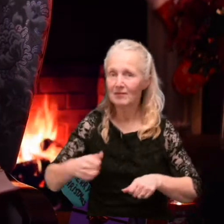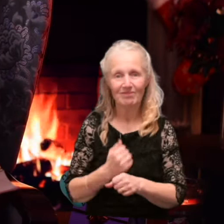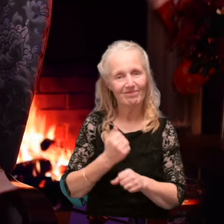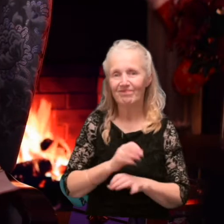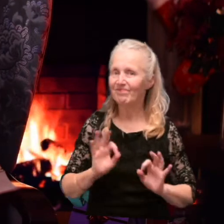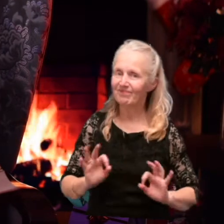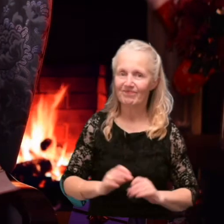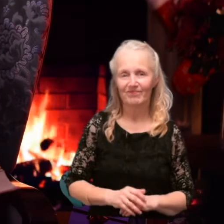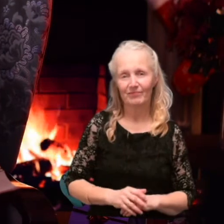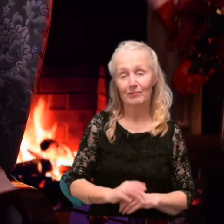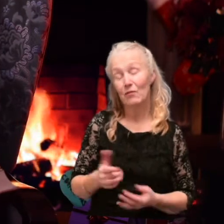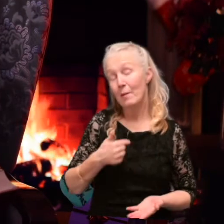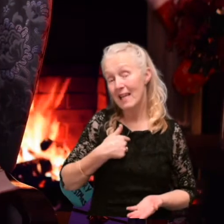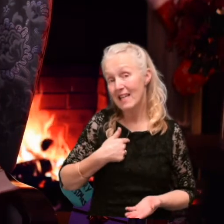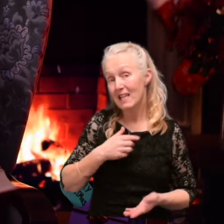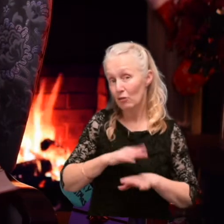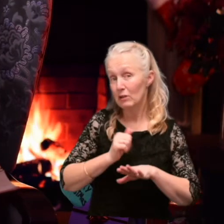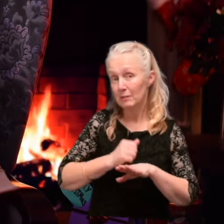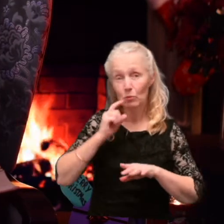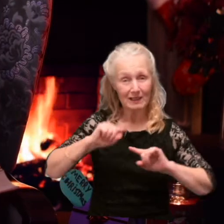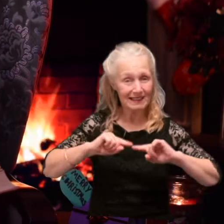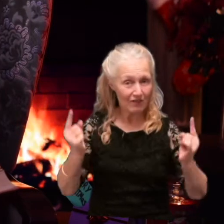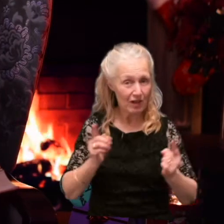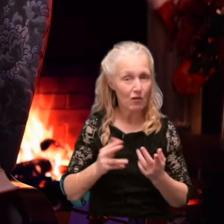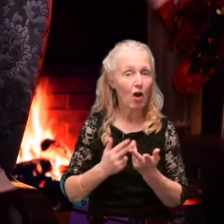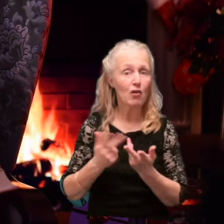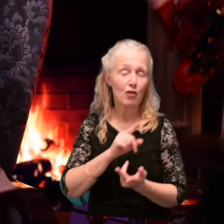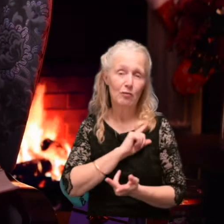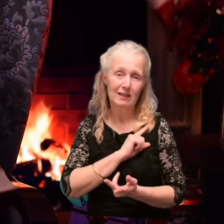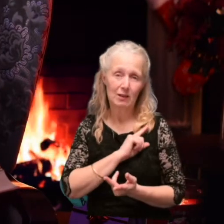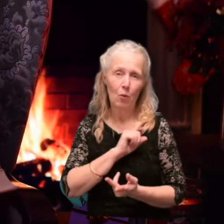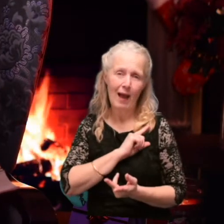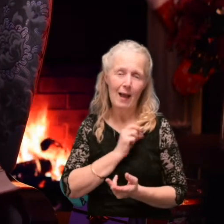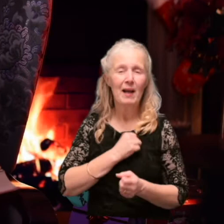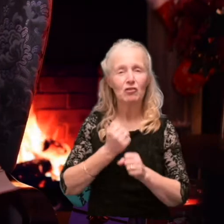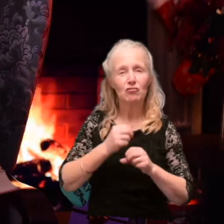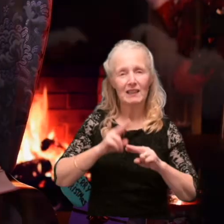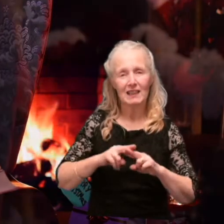But for me Christmas will be different for another reason because we lost my grandad a few weeks ago.